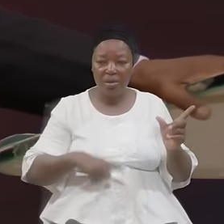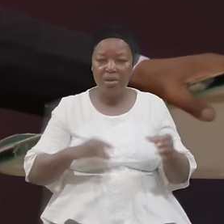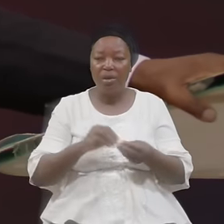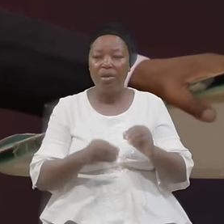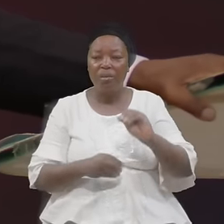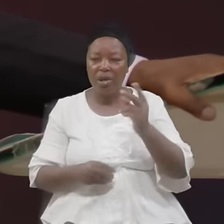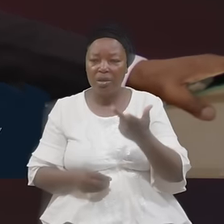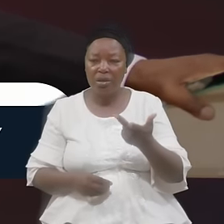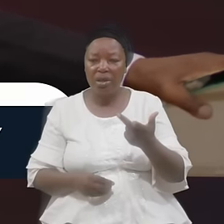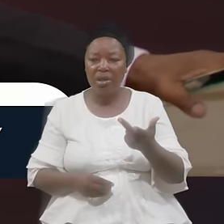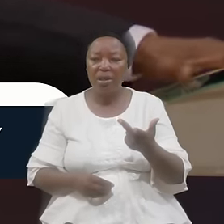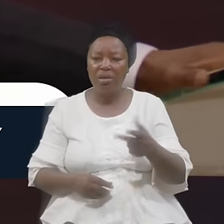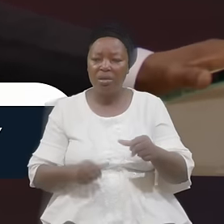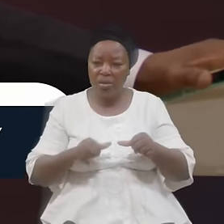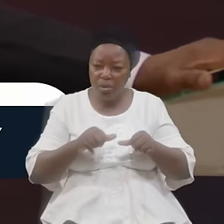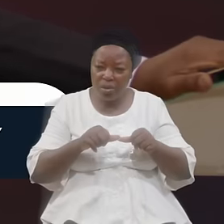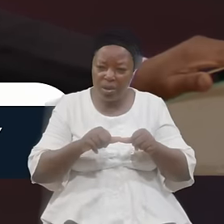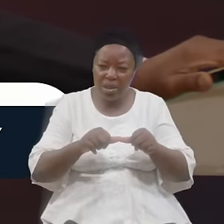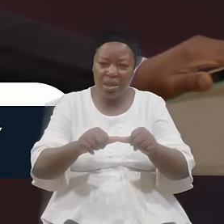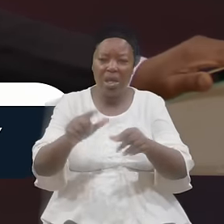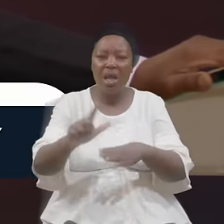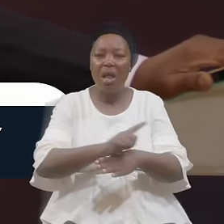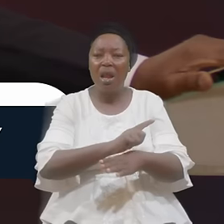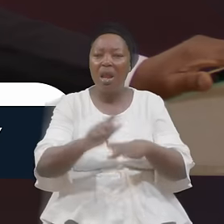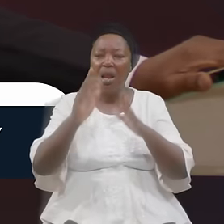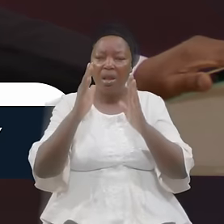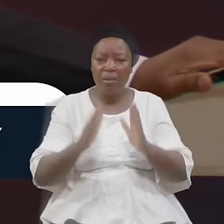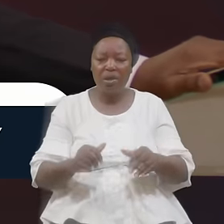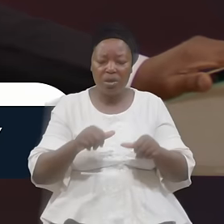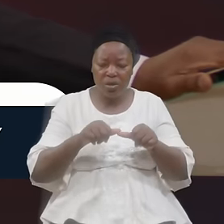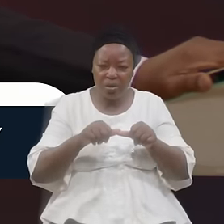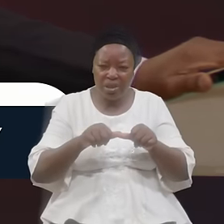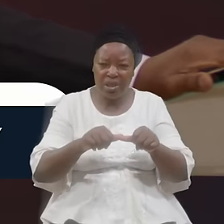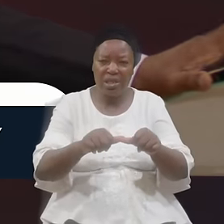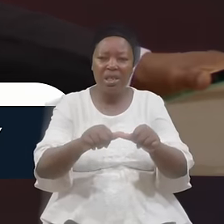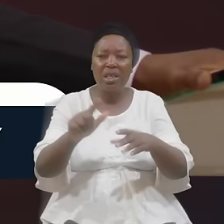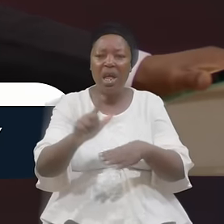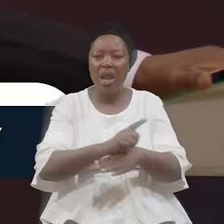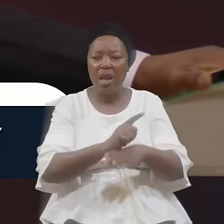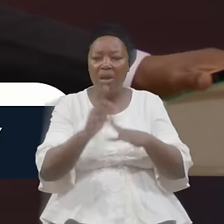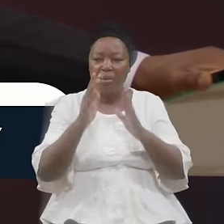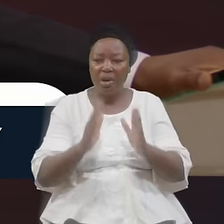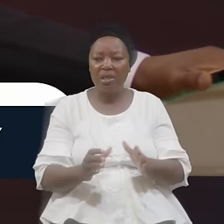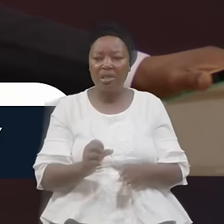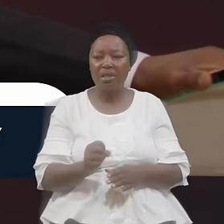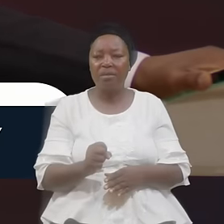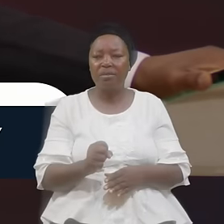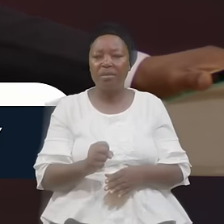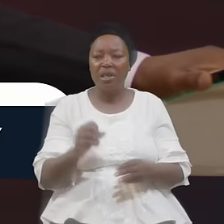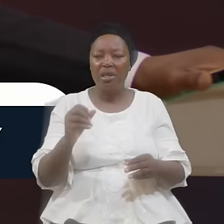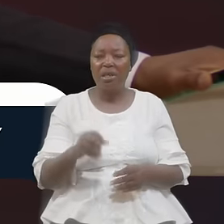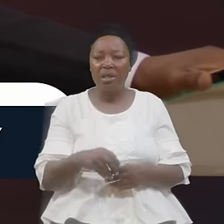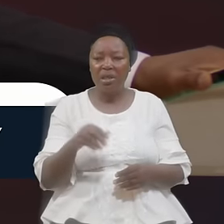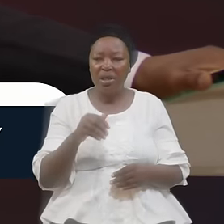Consistent Libras Consistent Libras In The